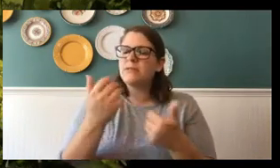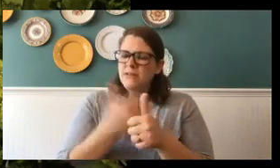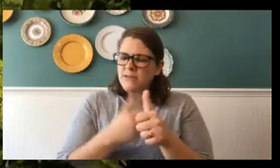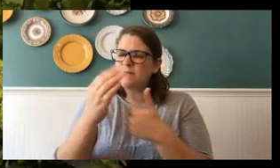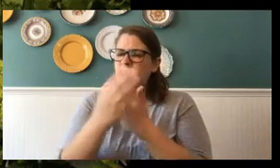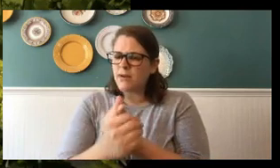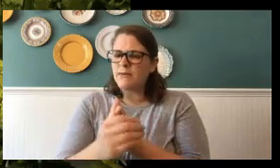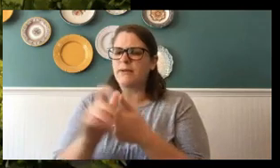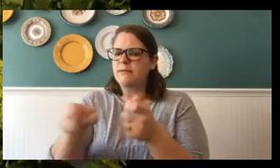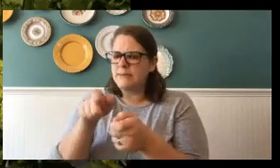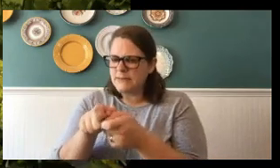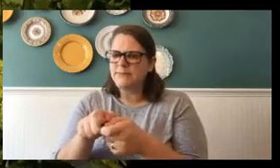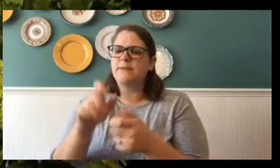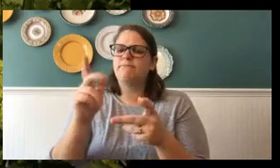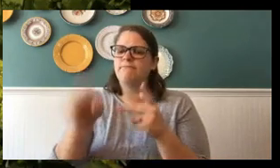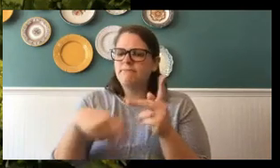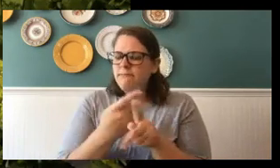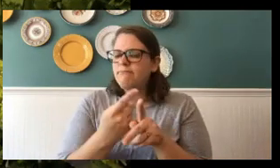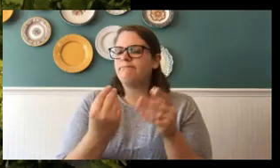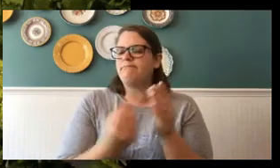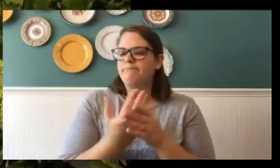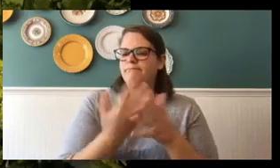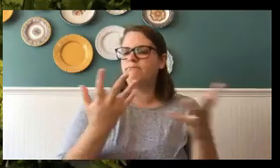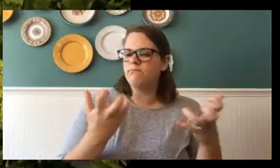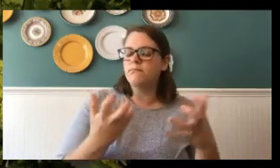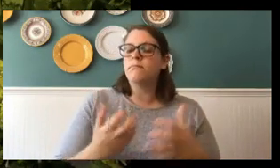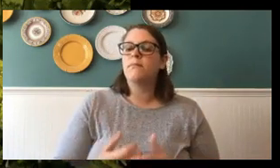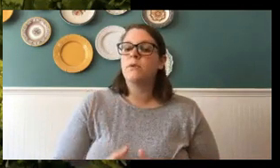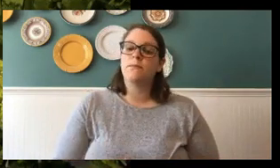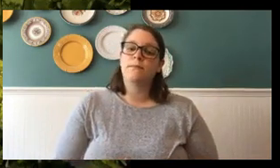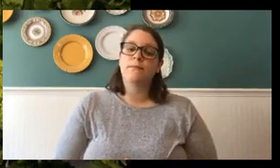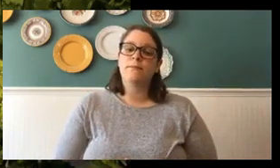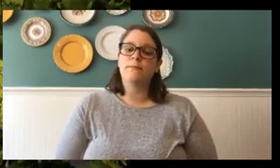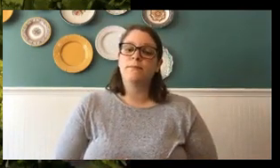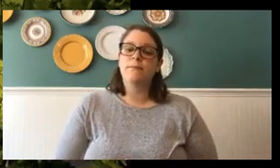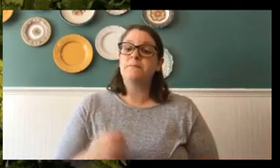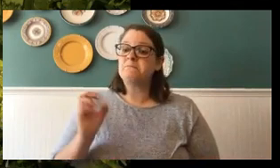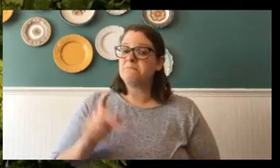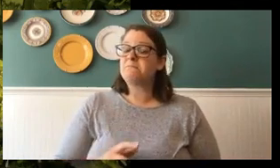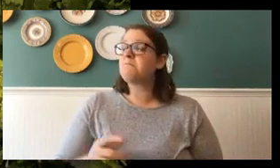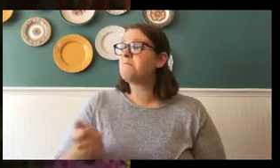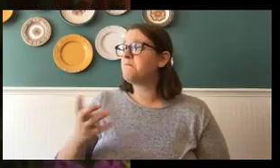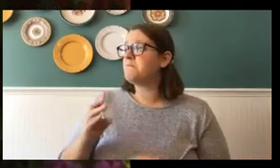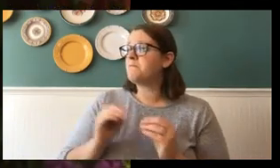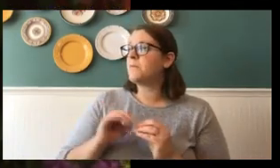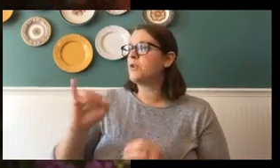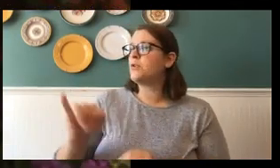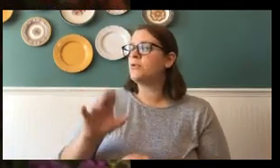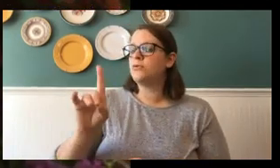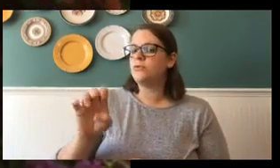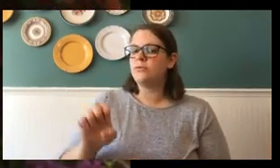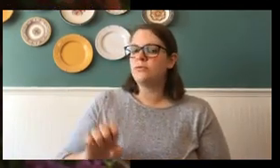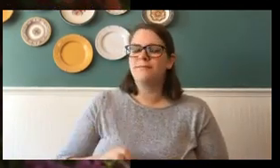depending on what you want to attract is what you will plant. All right. A couple more. Jude wants to know.